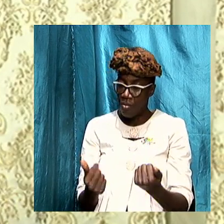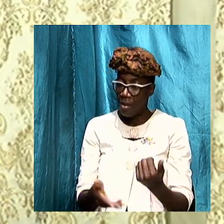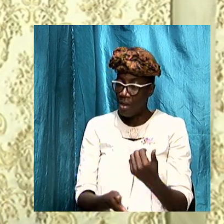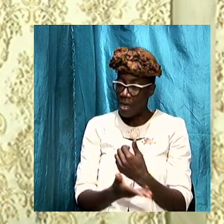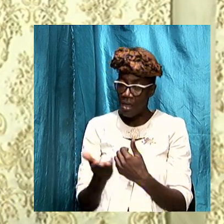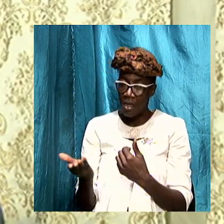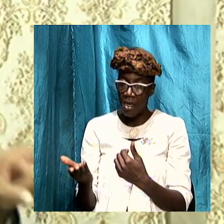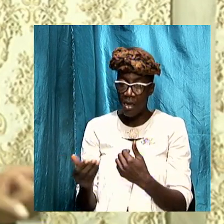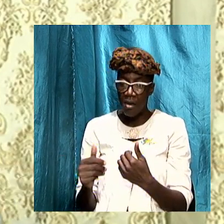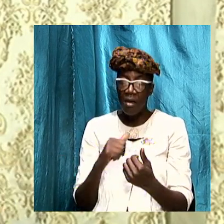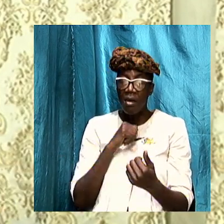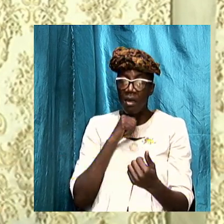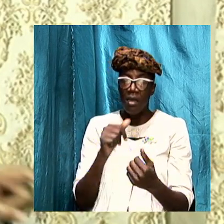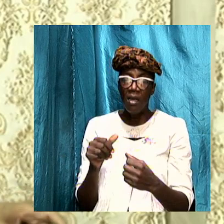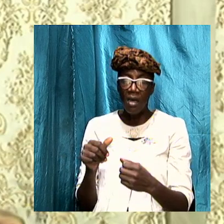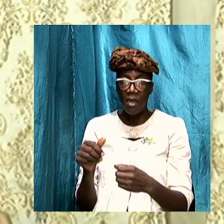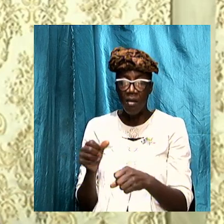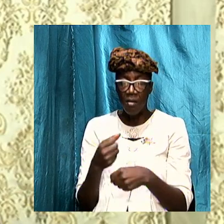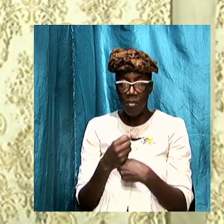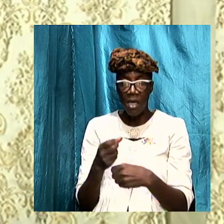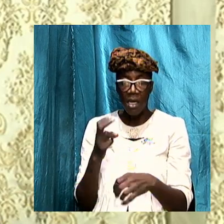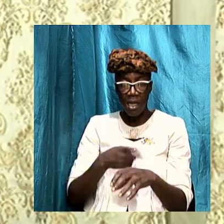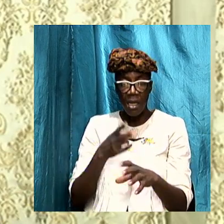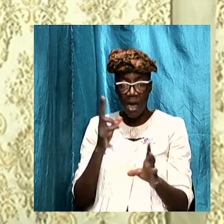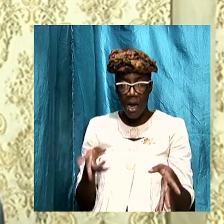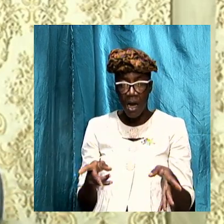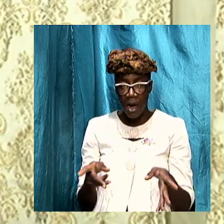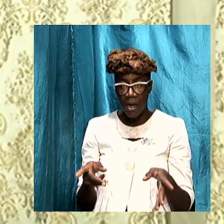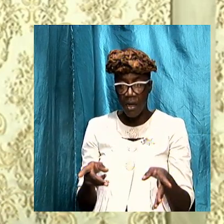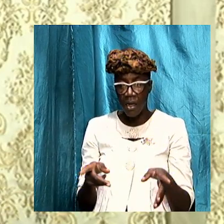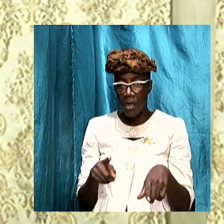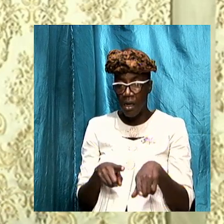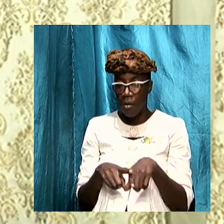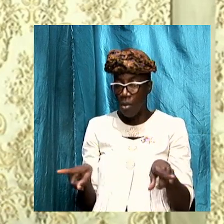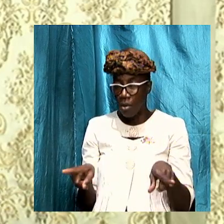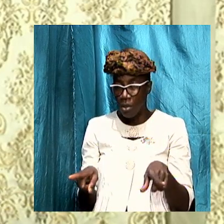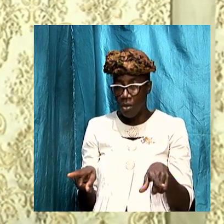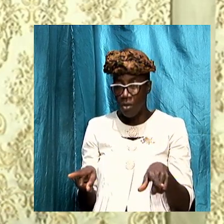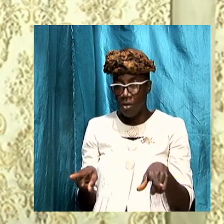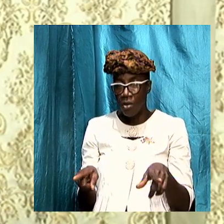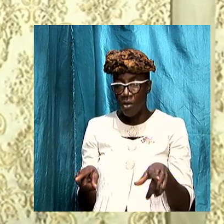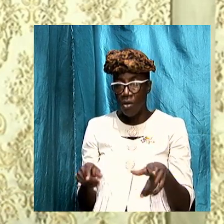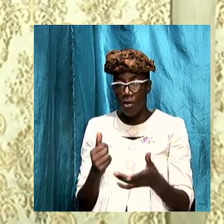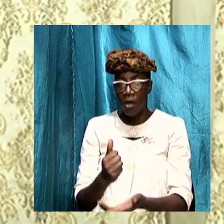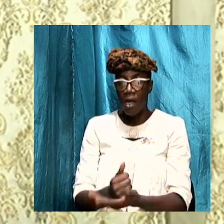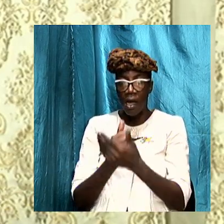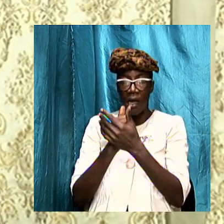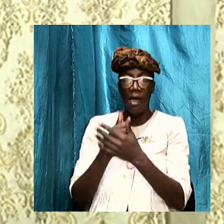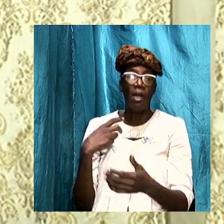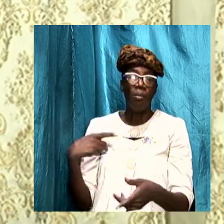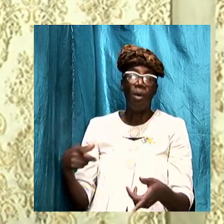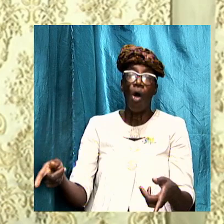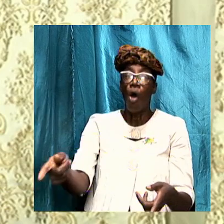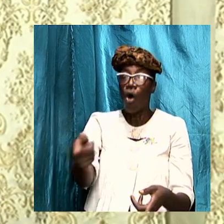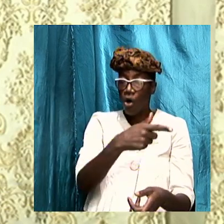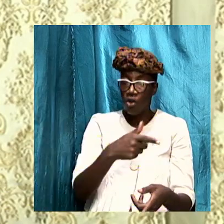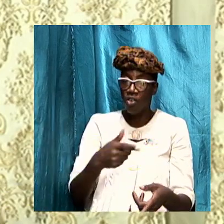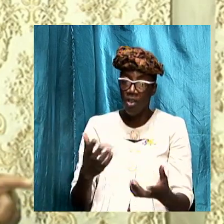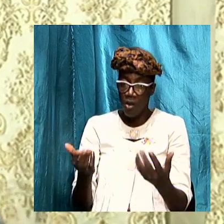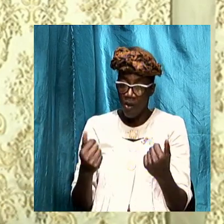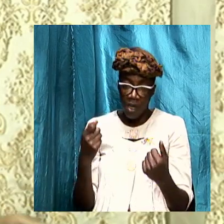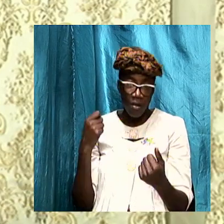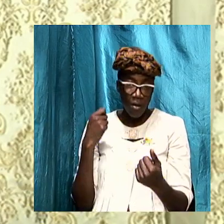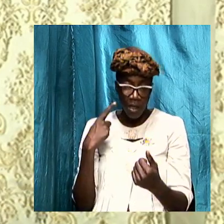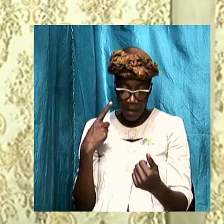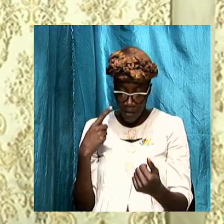there but not to make the thing difficult but to impact us when we get to understand and